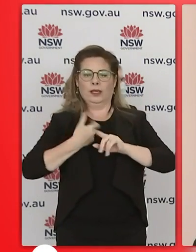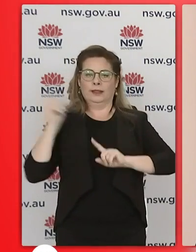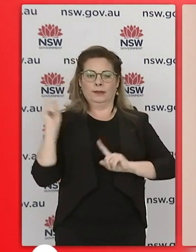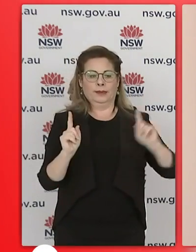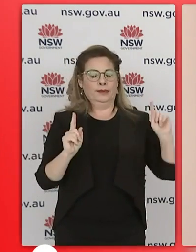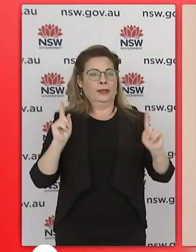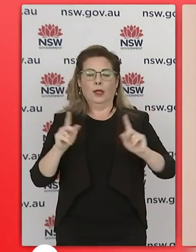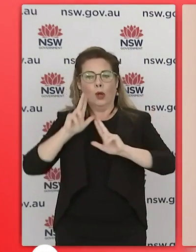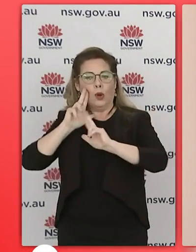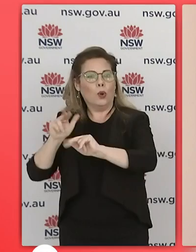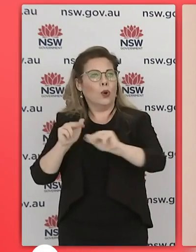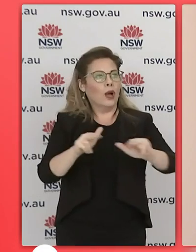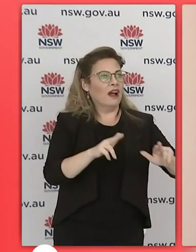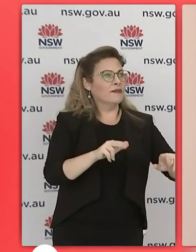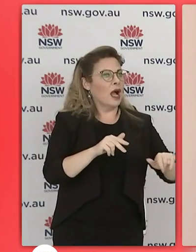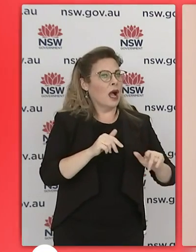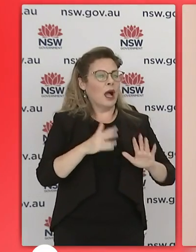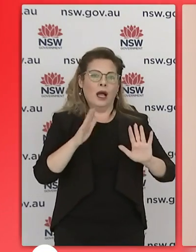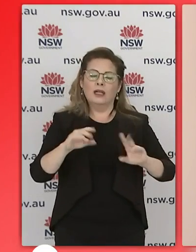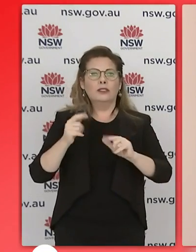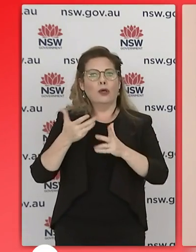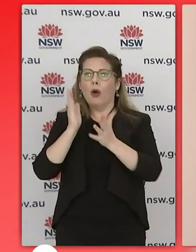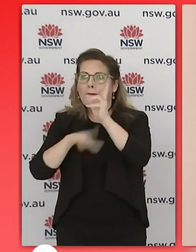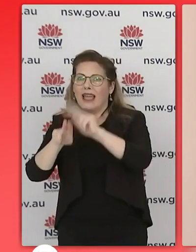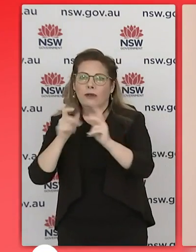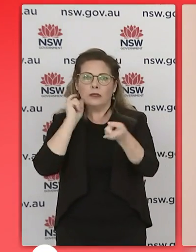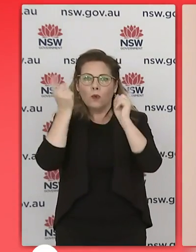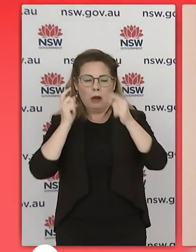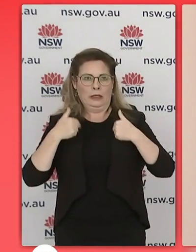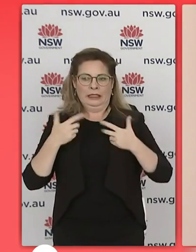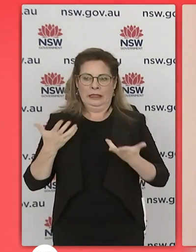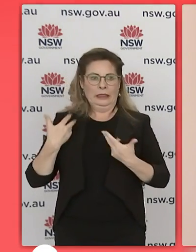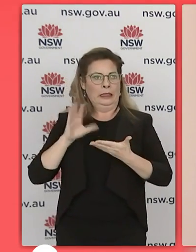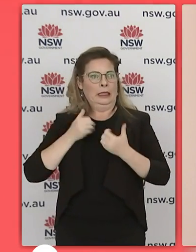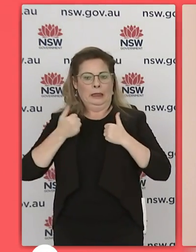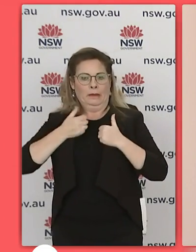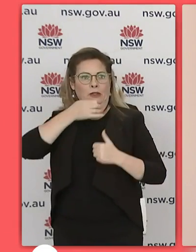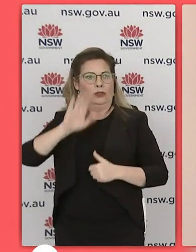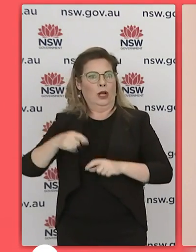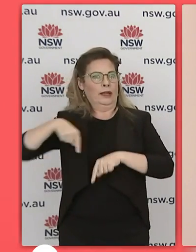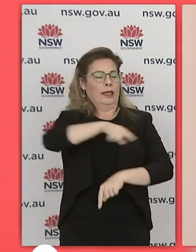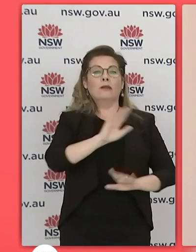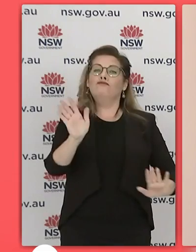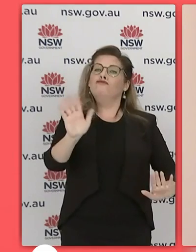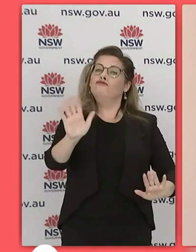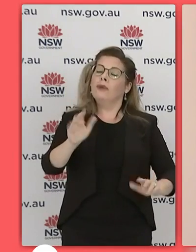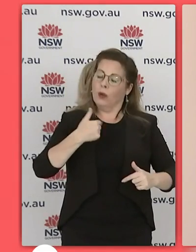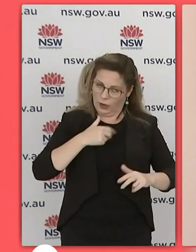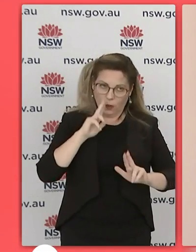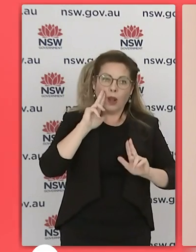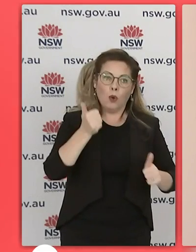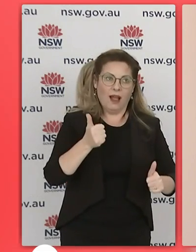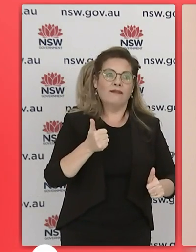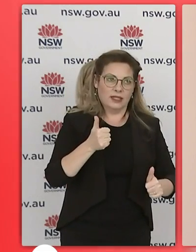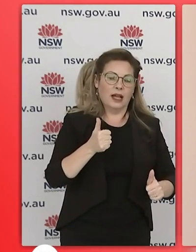just to guide them through as to where they go they'll be looked after every moment inside the the stadium and they'll be well cared for